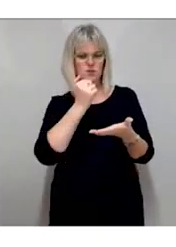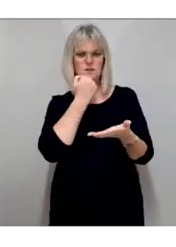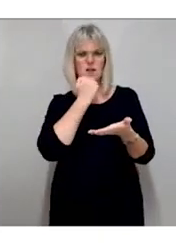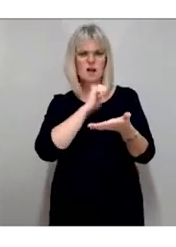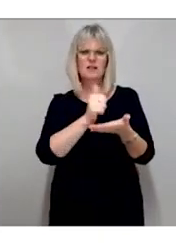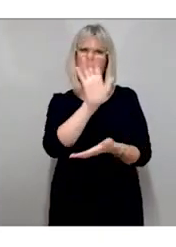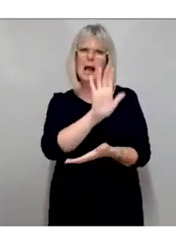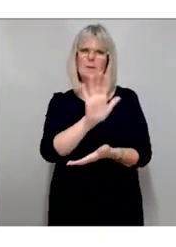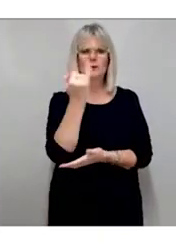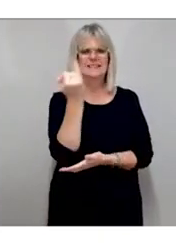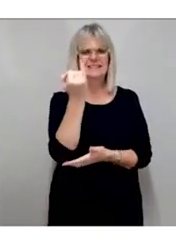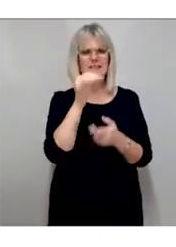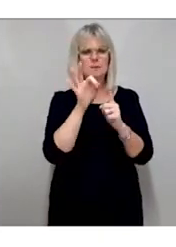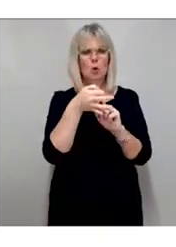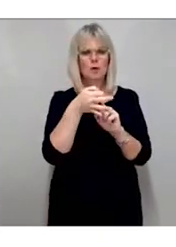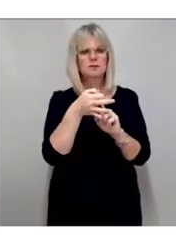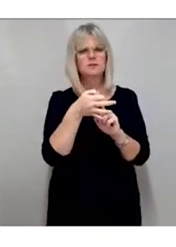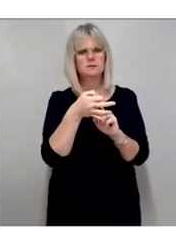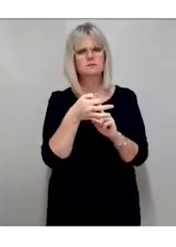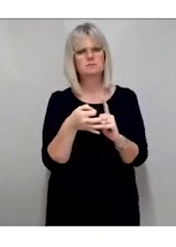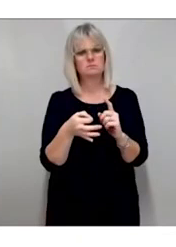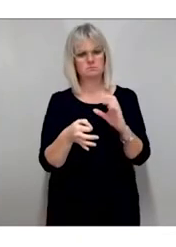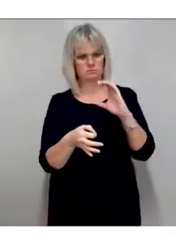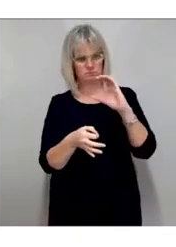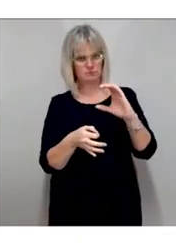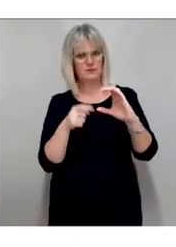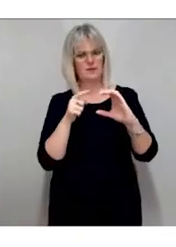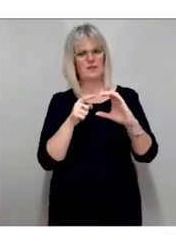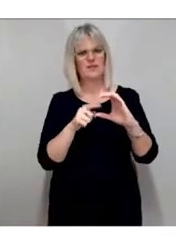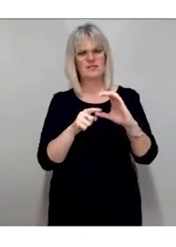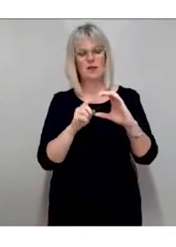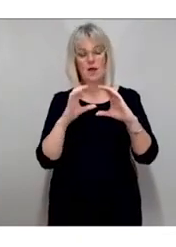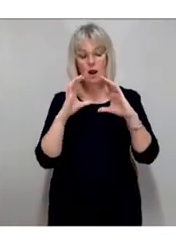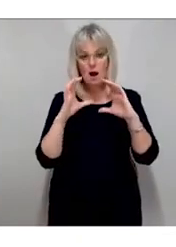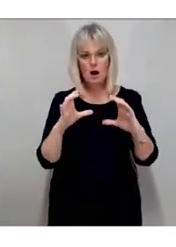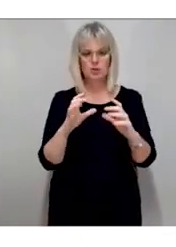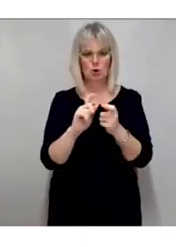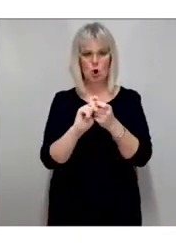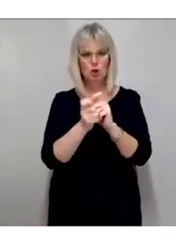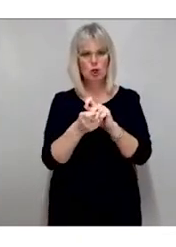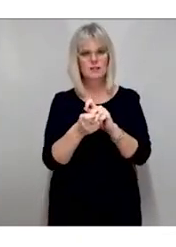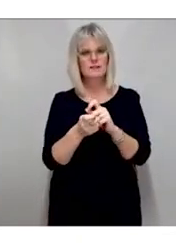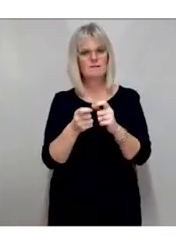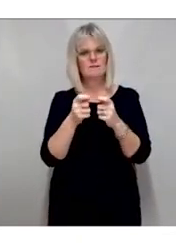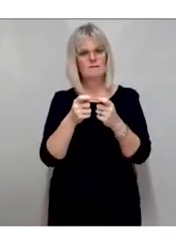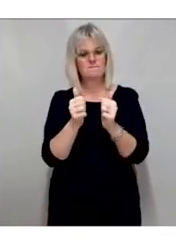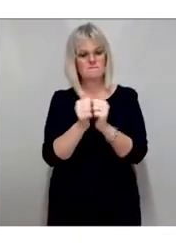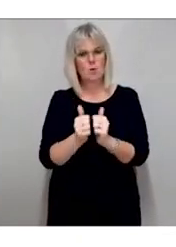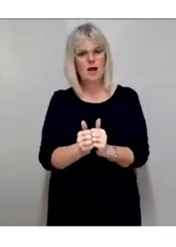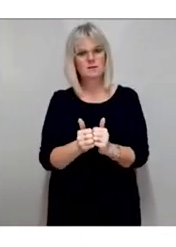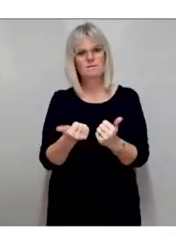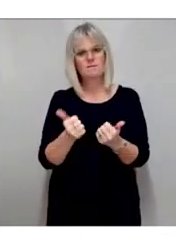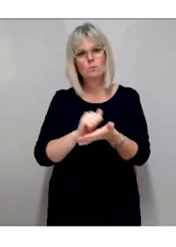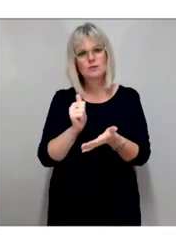points, and represents by volume the largest of the alternate format remediations for printed documents.